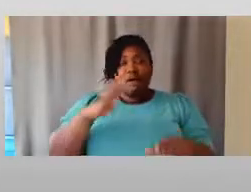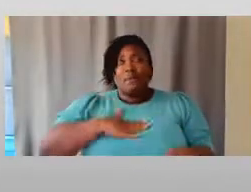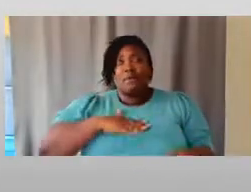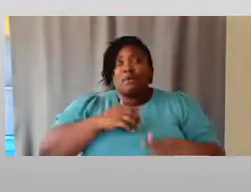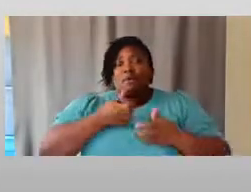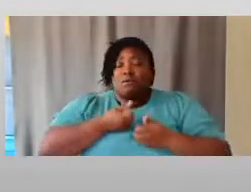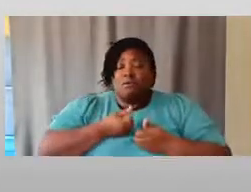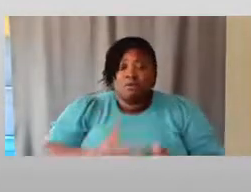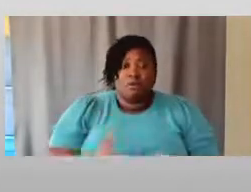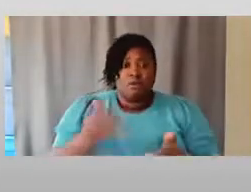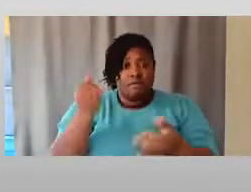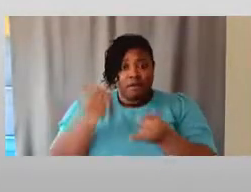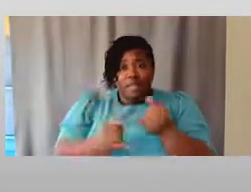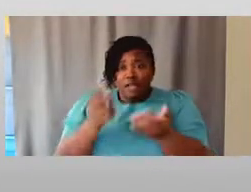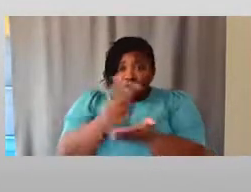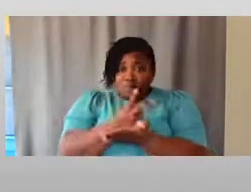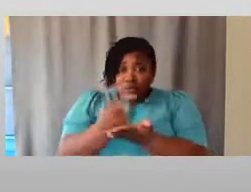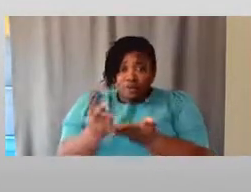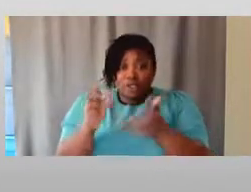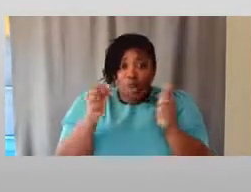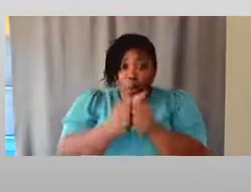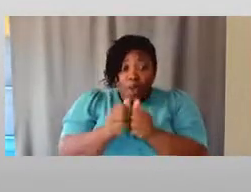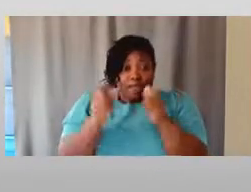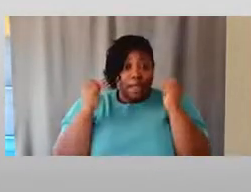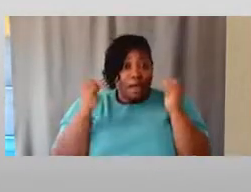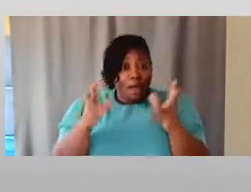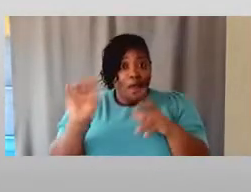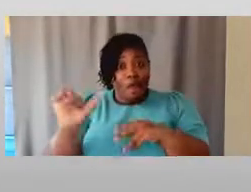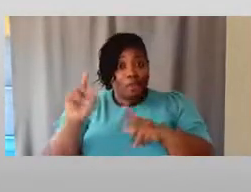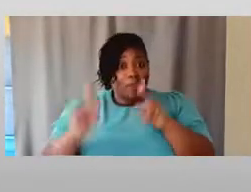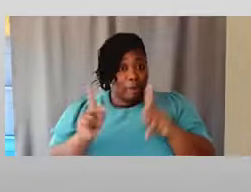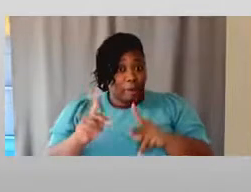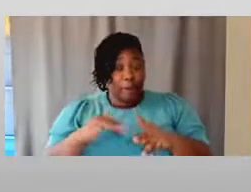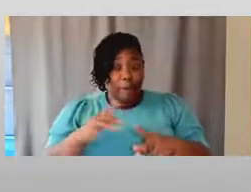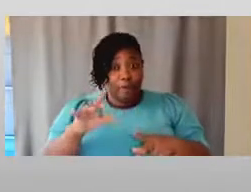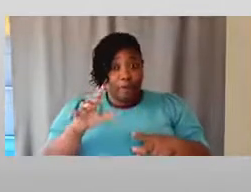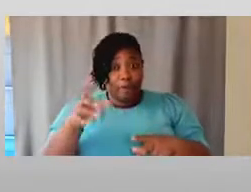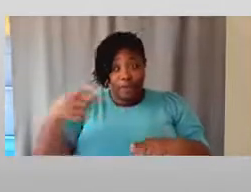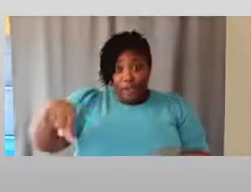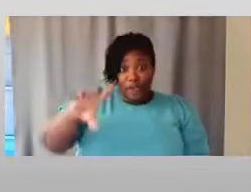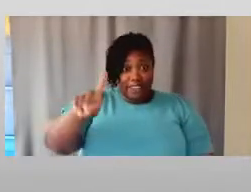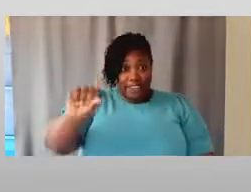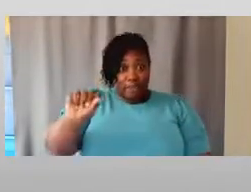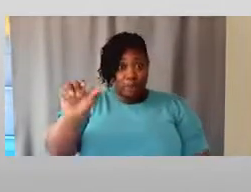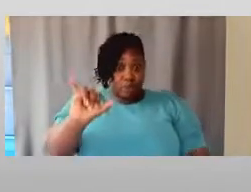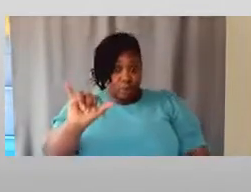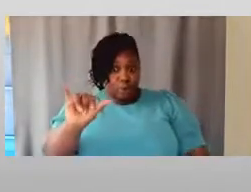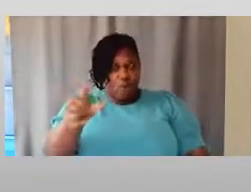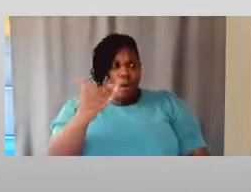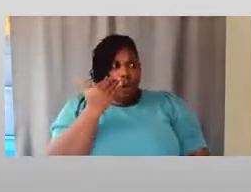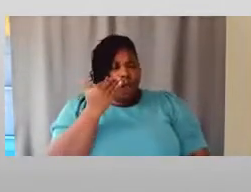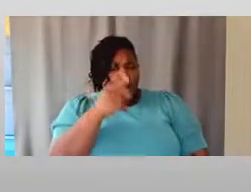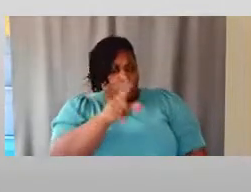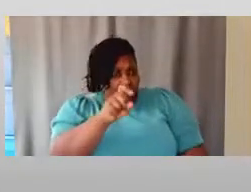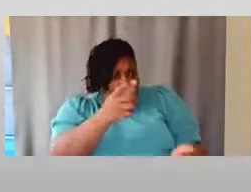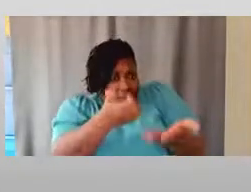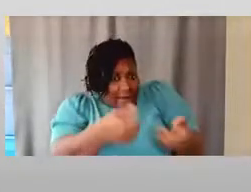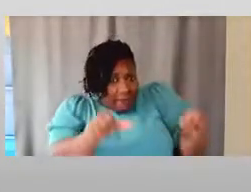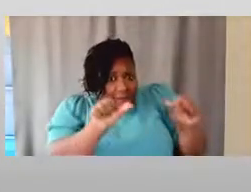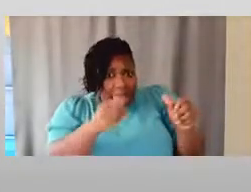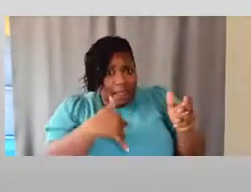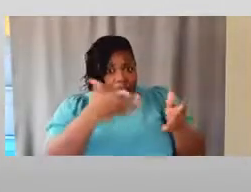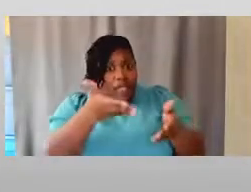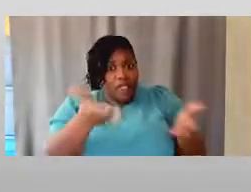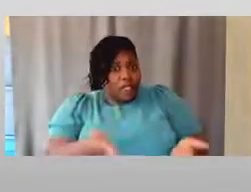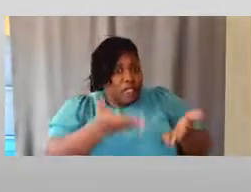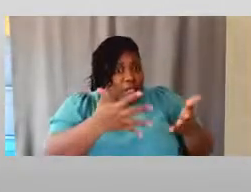last two weeks with a bunch of other people that are disabled would say, oh, dang, I know that, you know, do you have, you know, do you need anything? Like, here's a